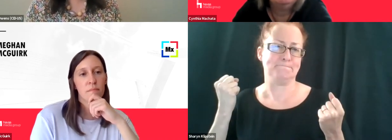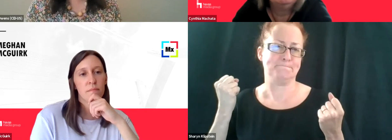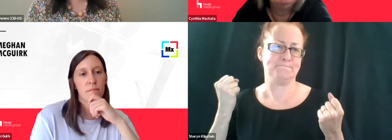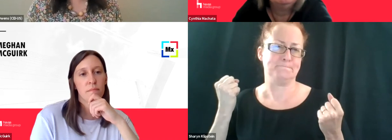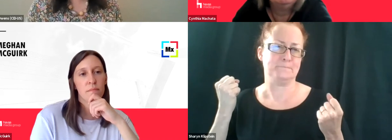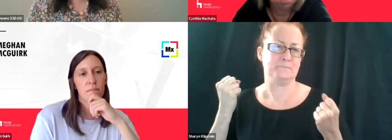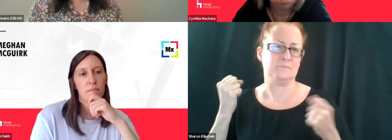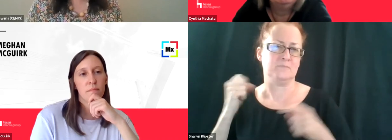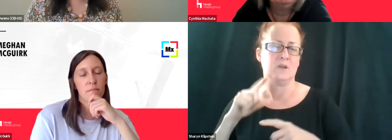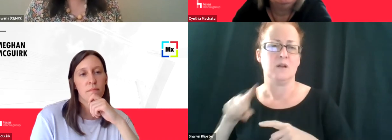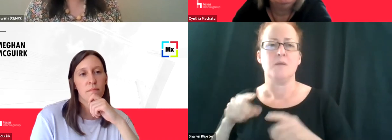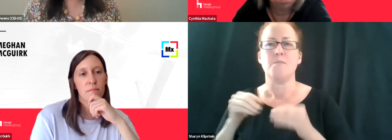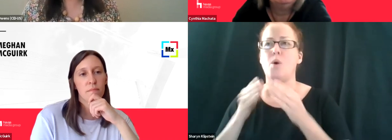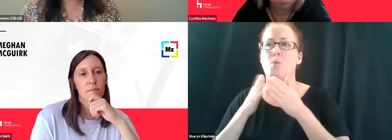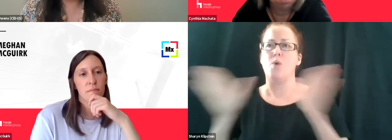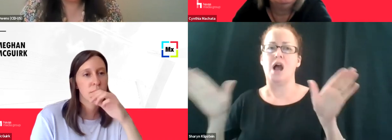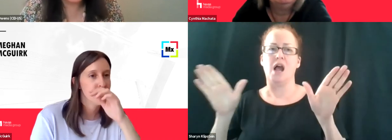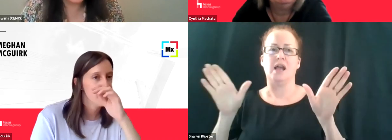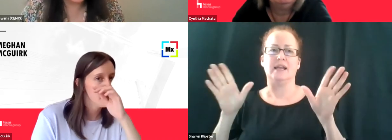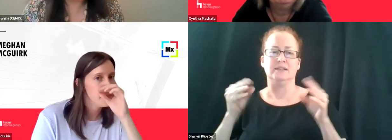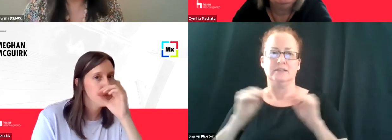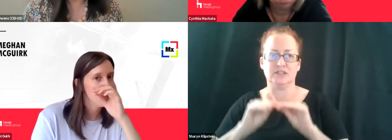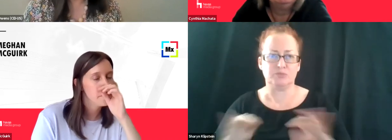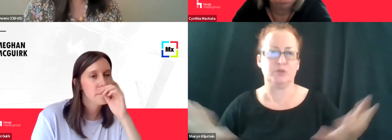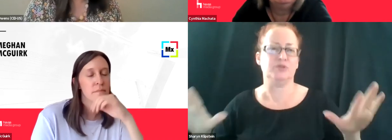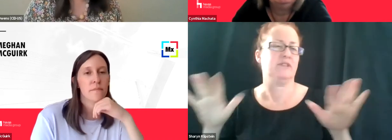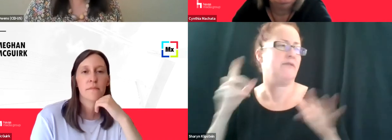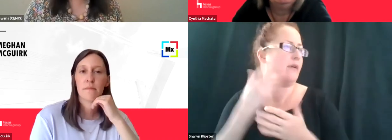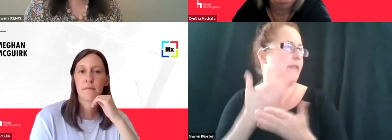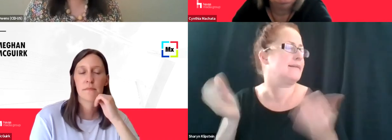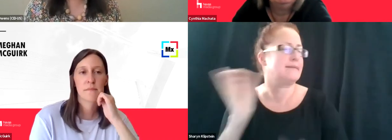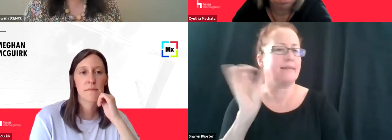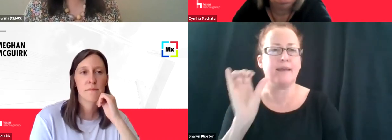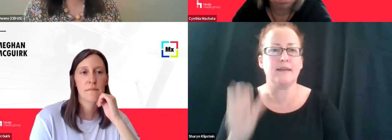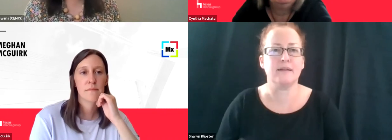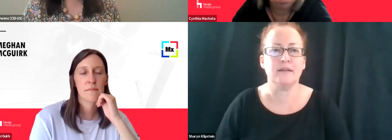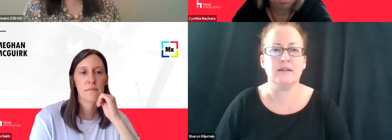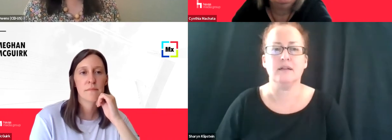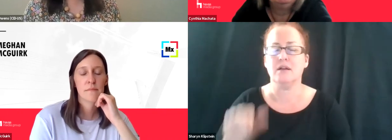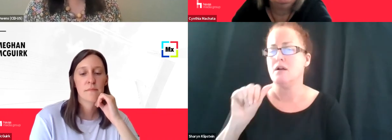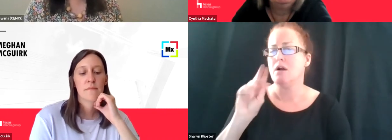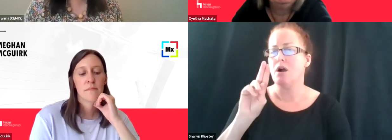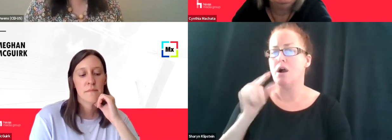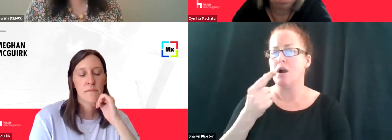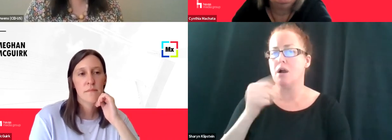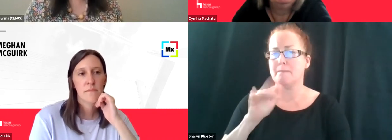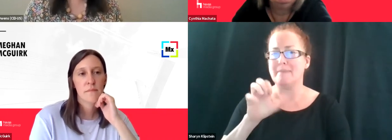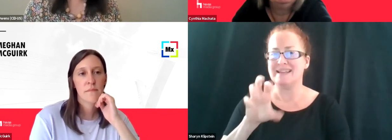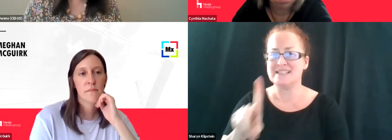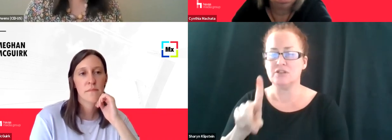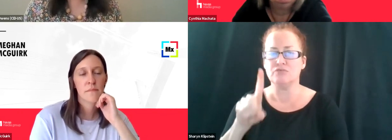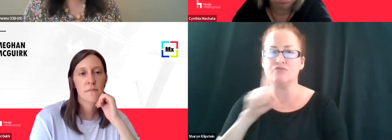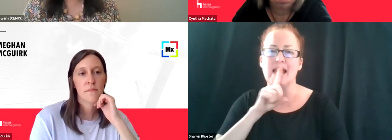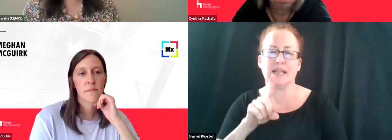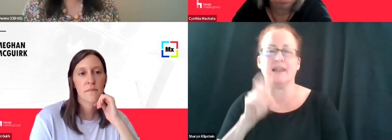more wide distribution and access and use of things like, um, augmented reality or virtual reality.